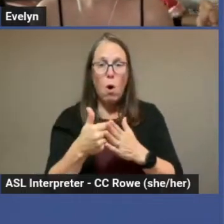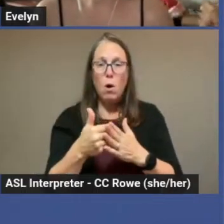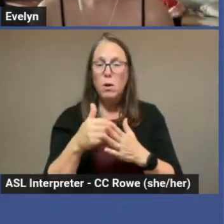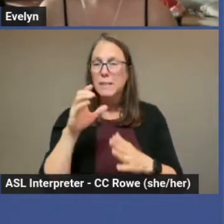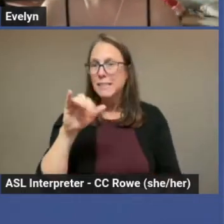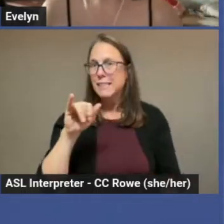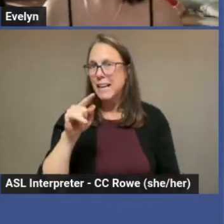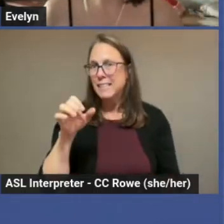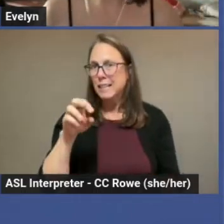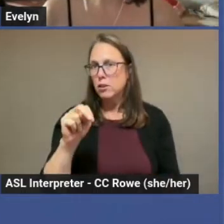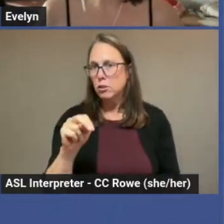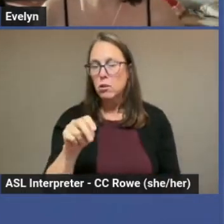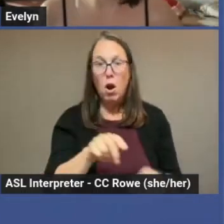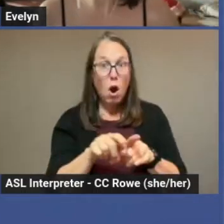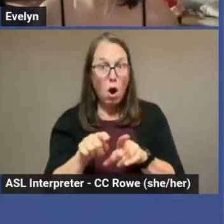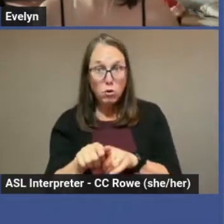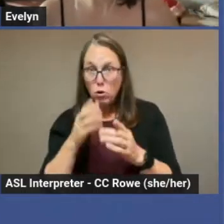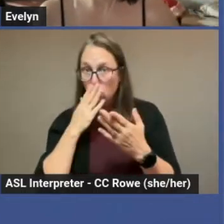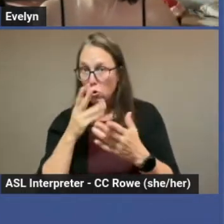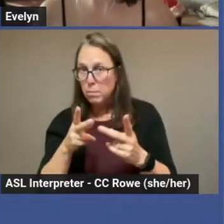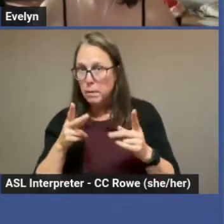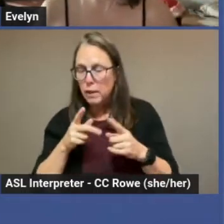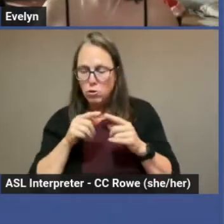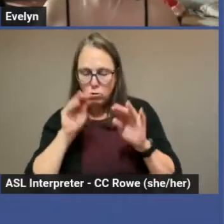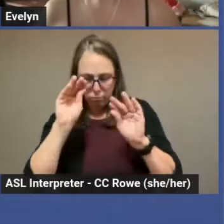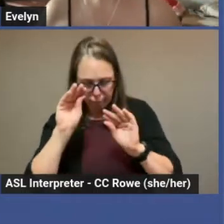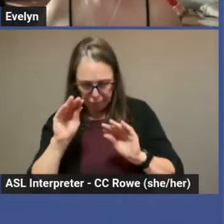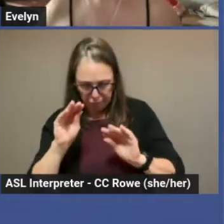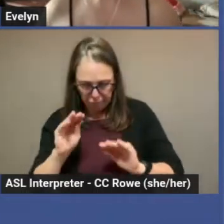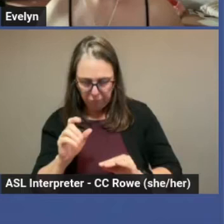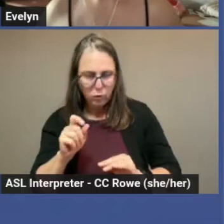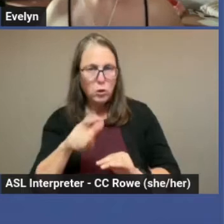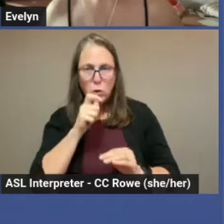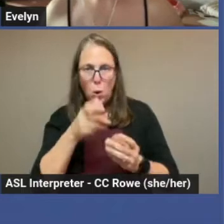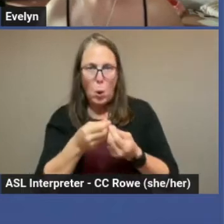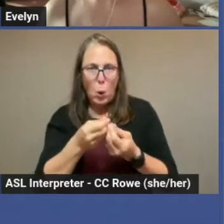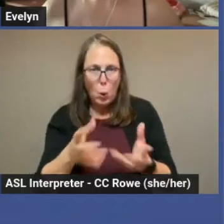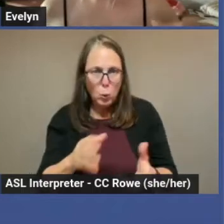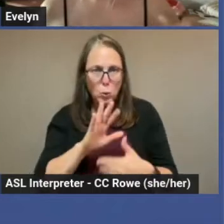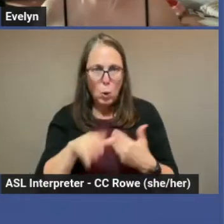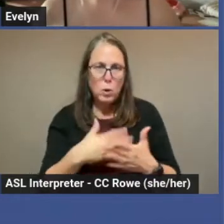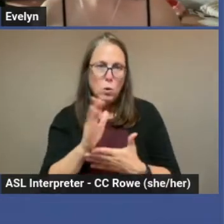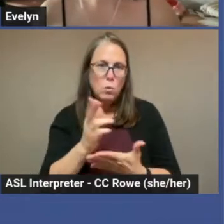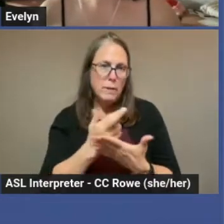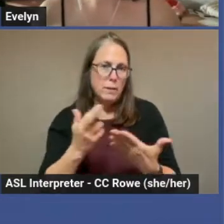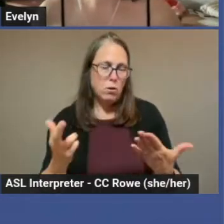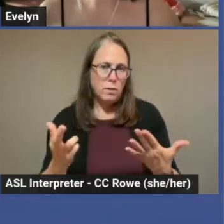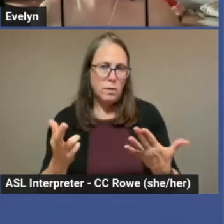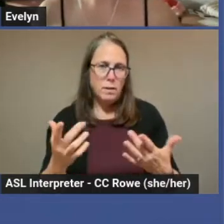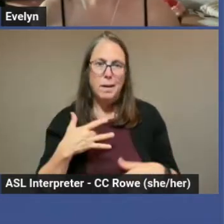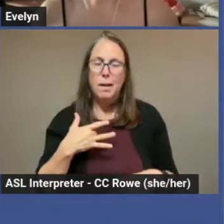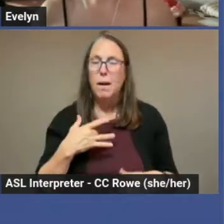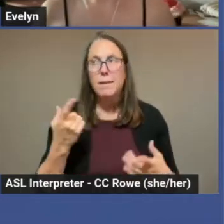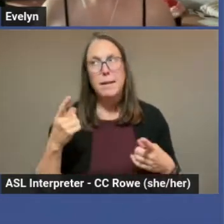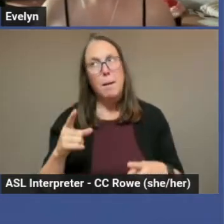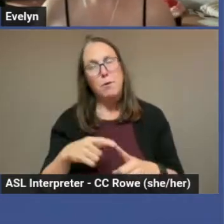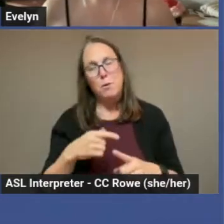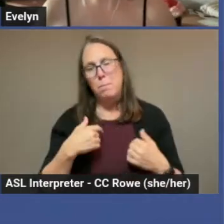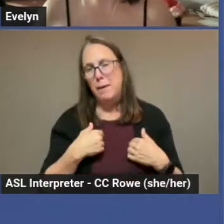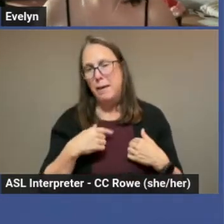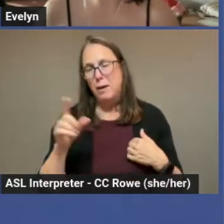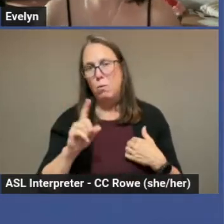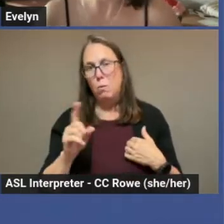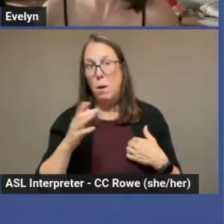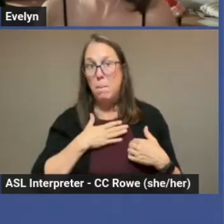prevent losing those sources. That has definitely happened to me where the bookmark got closed, but fortunately,